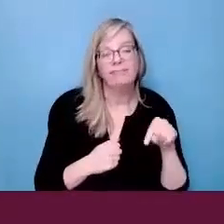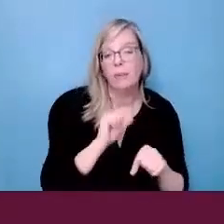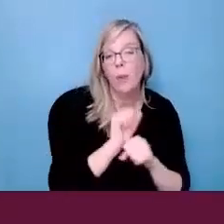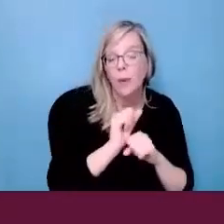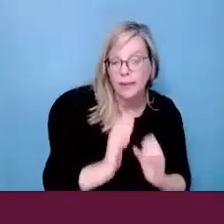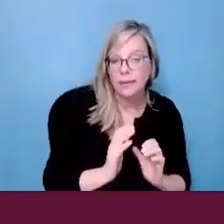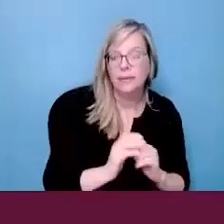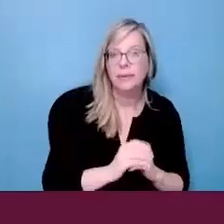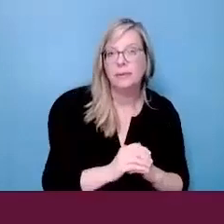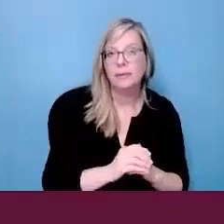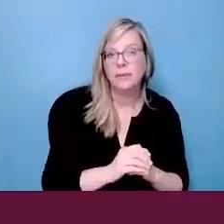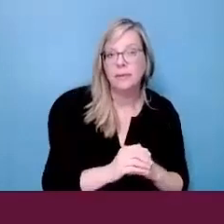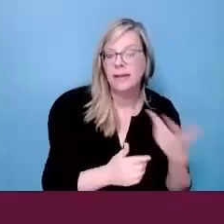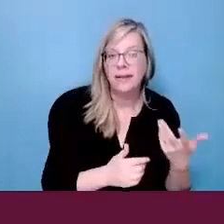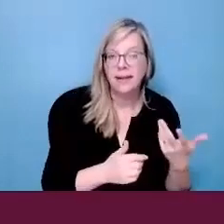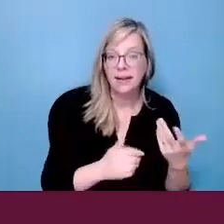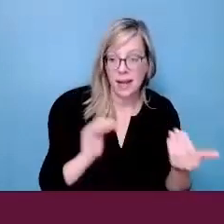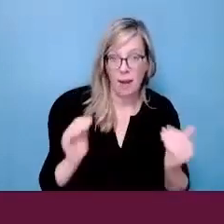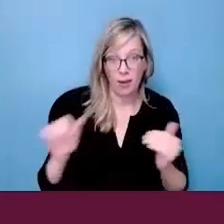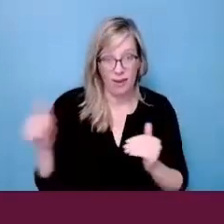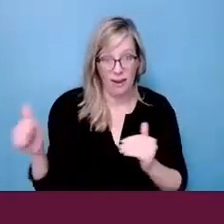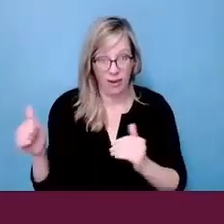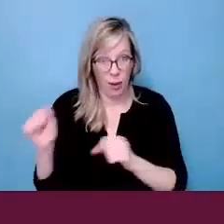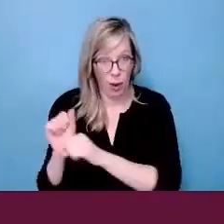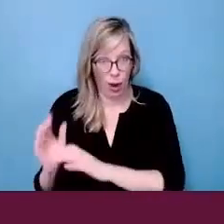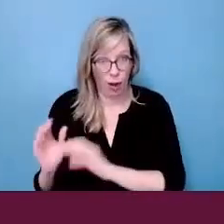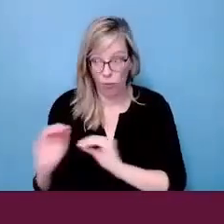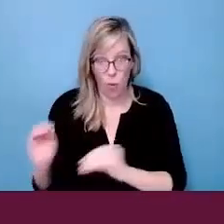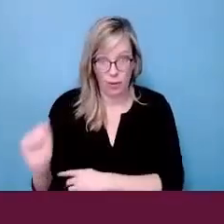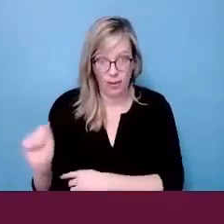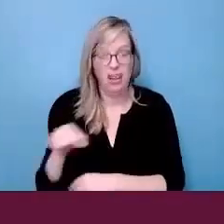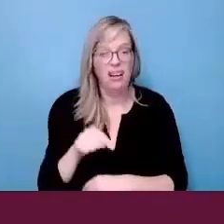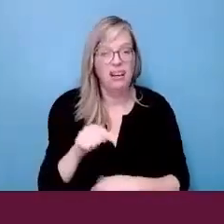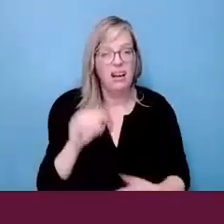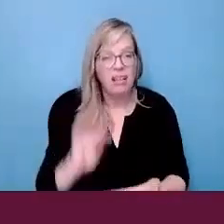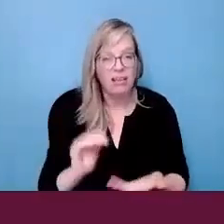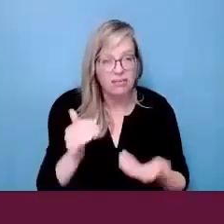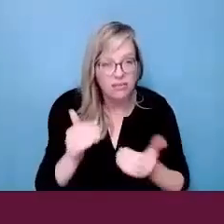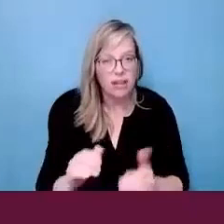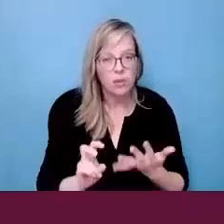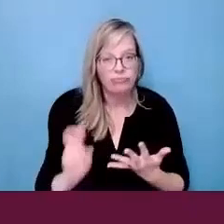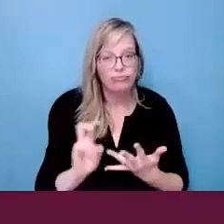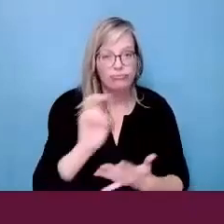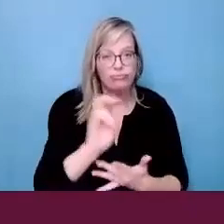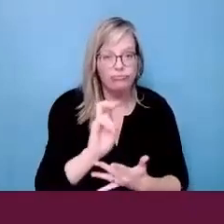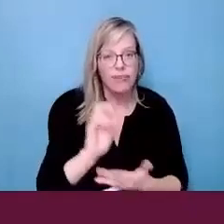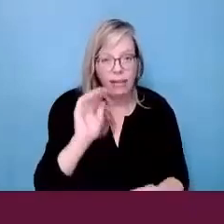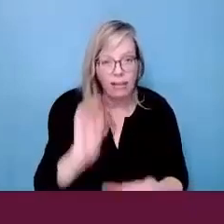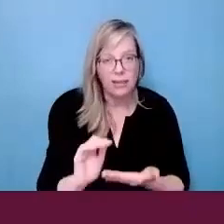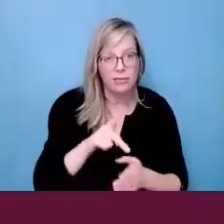was that employees had fewer opportunities for advancement in their roles and had less